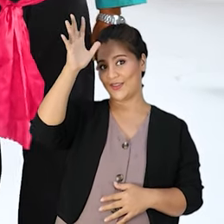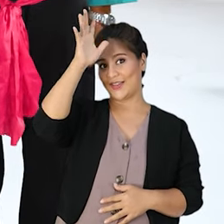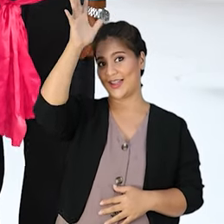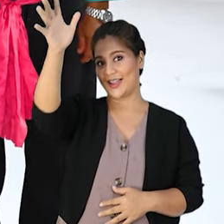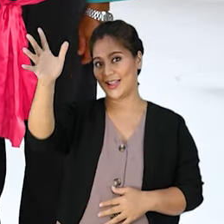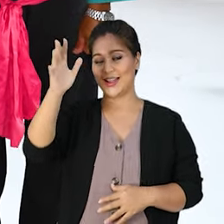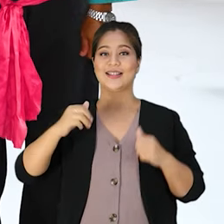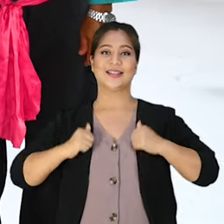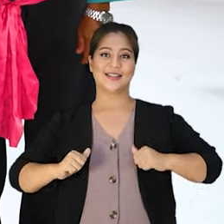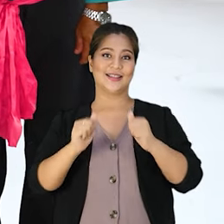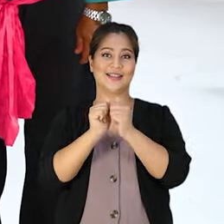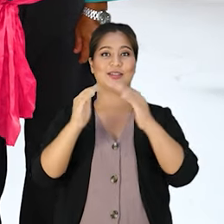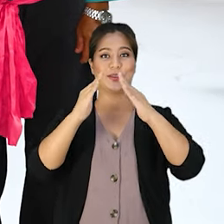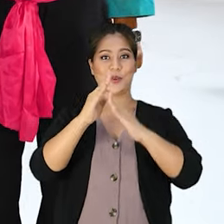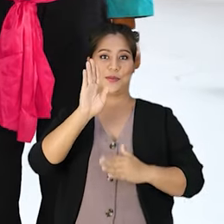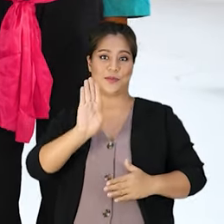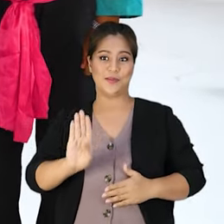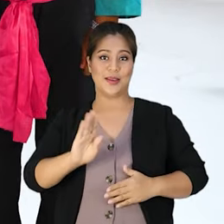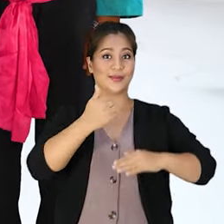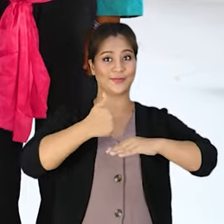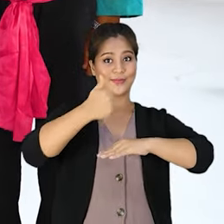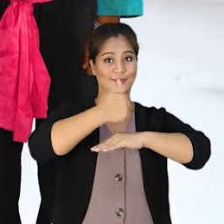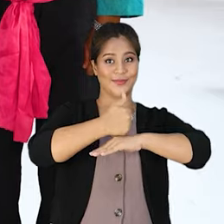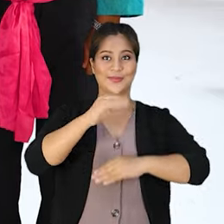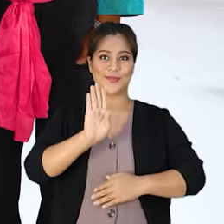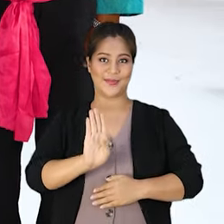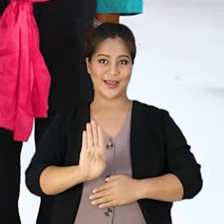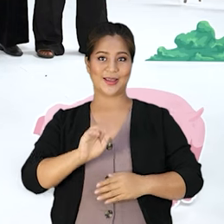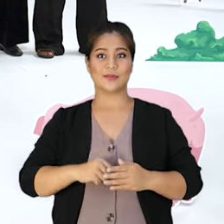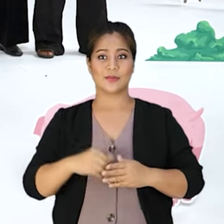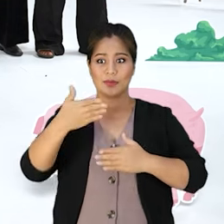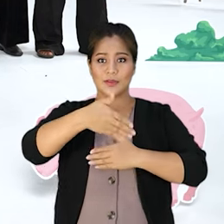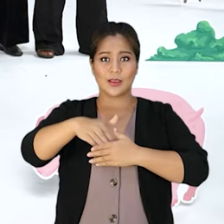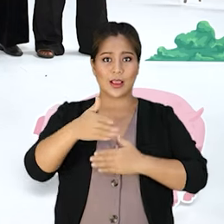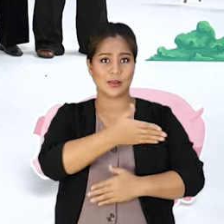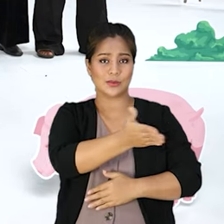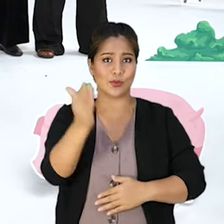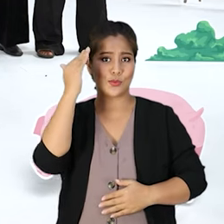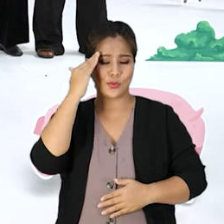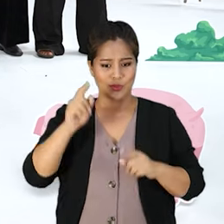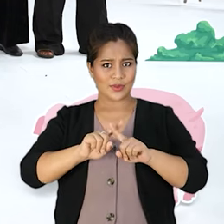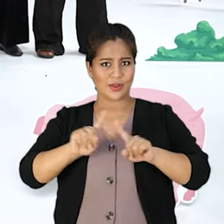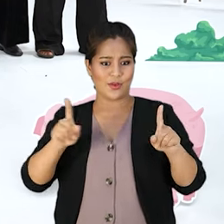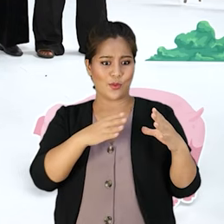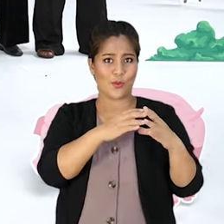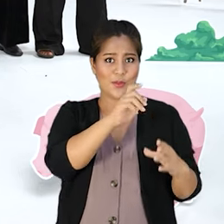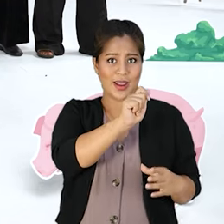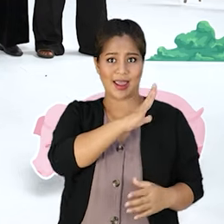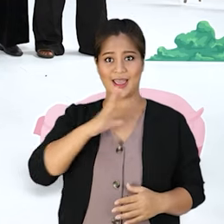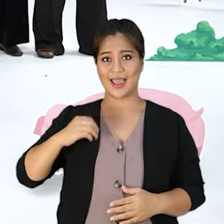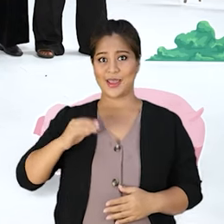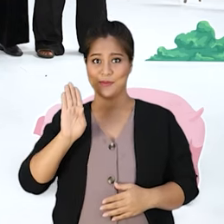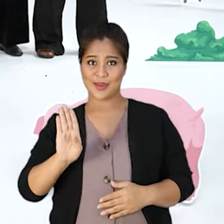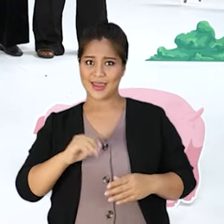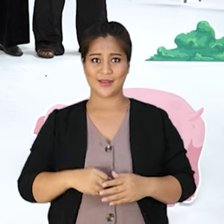grandfather. They live in village B, and that's the chief of village B. From the outside, do you know what's different about groups A